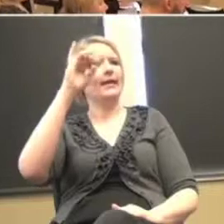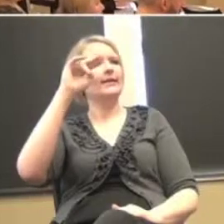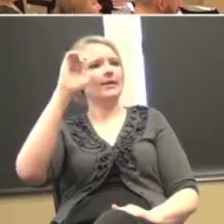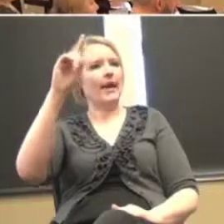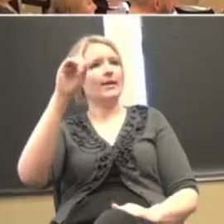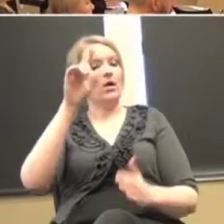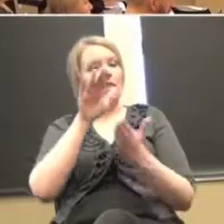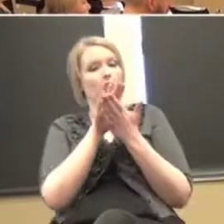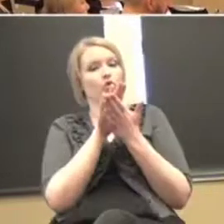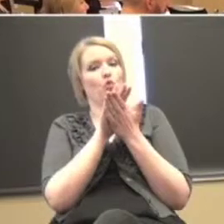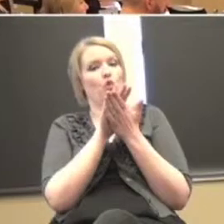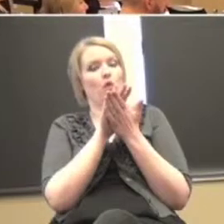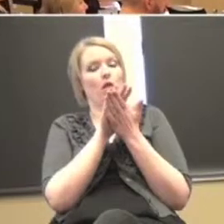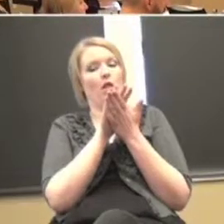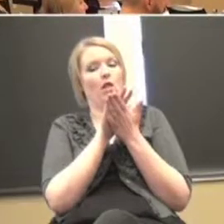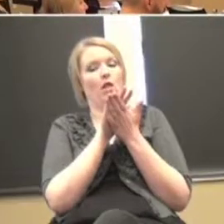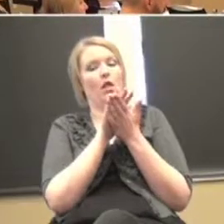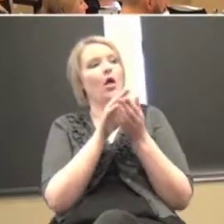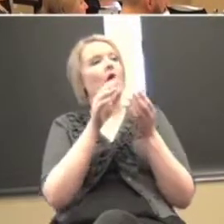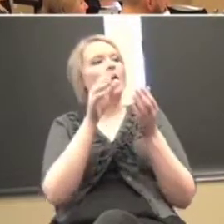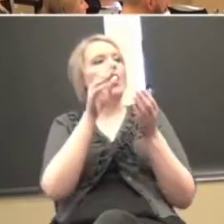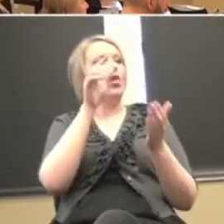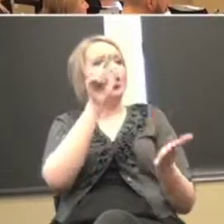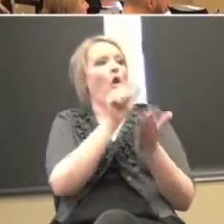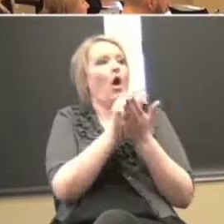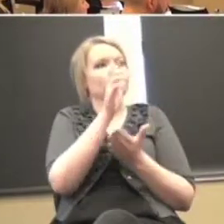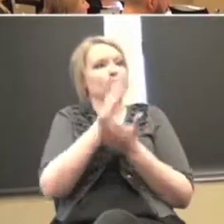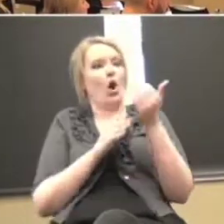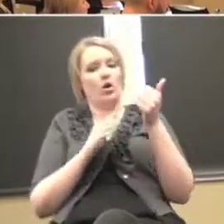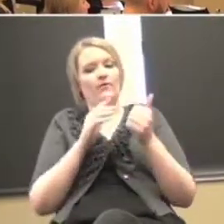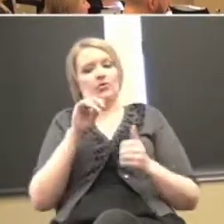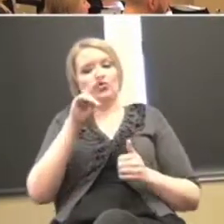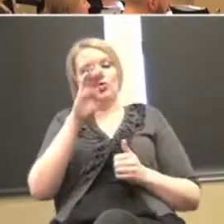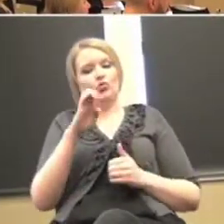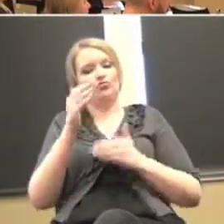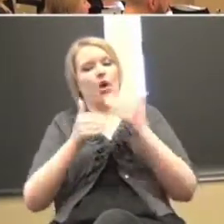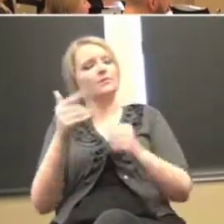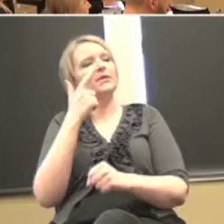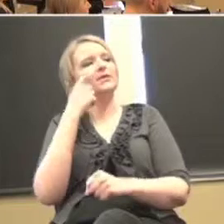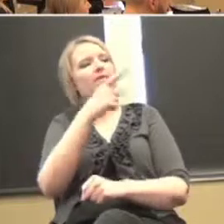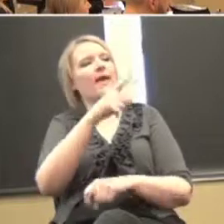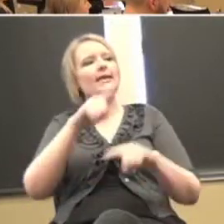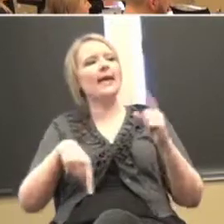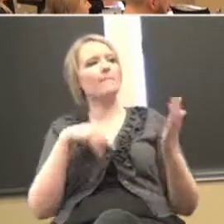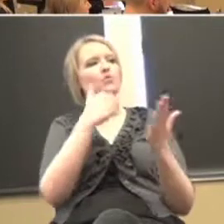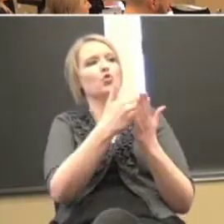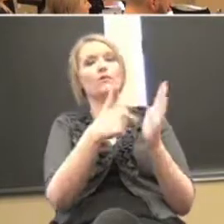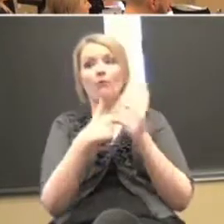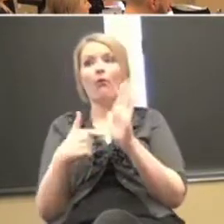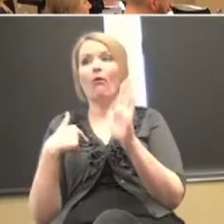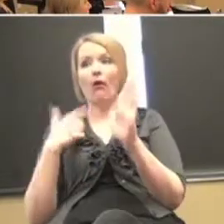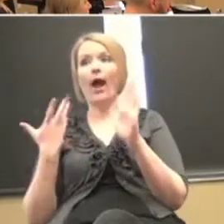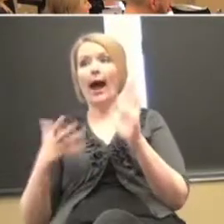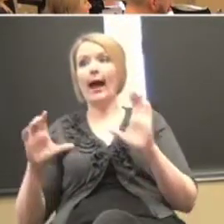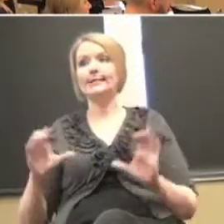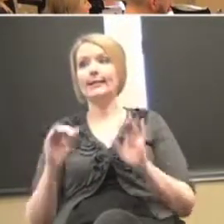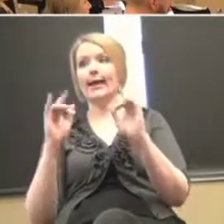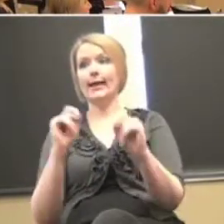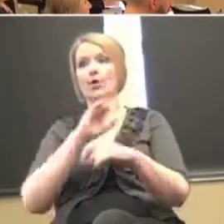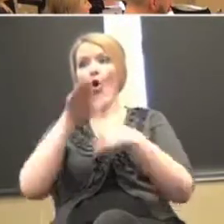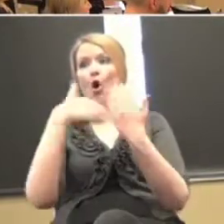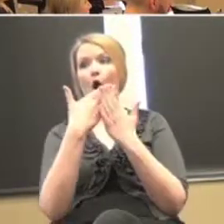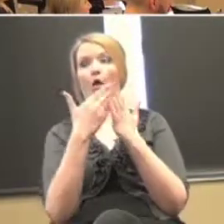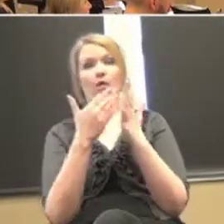got lost a portion of due process hearing because they could not prove they had implemented all of the accommodations